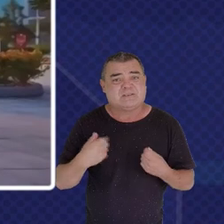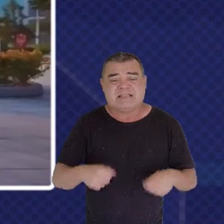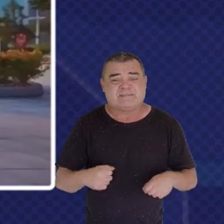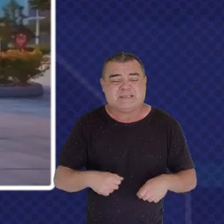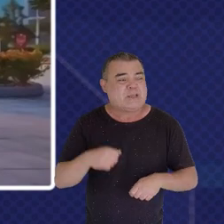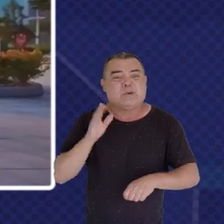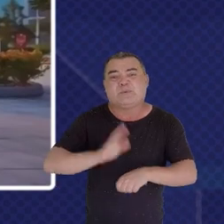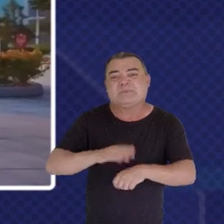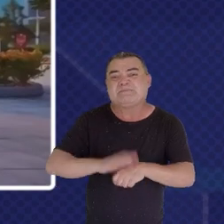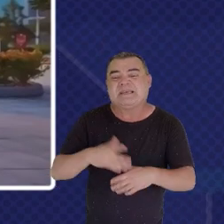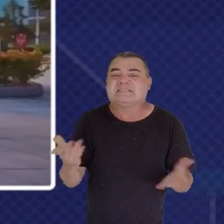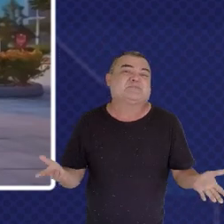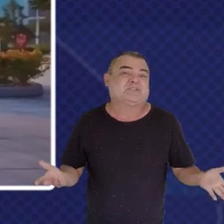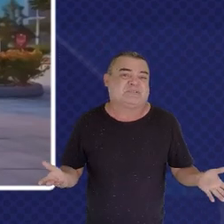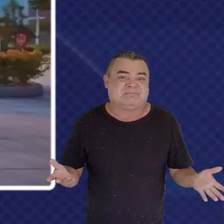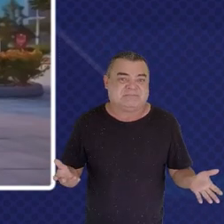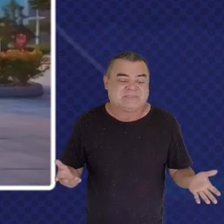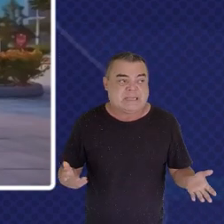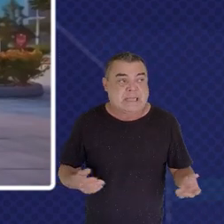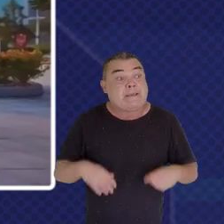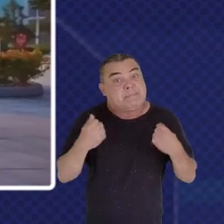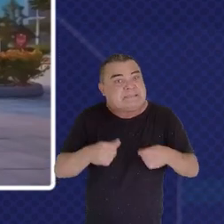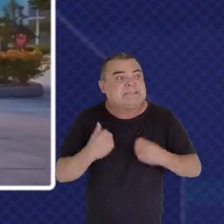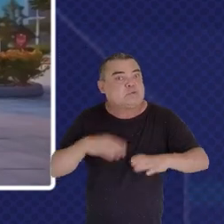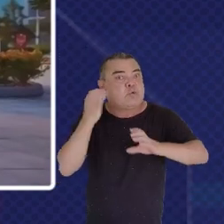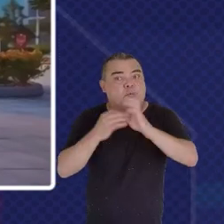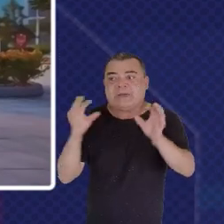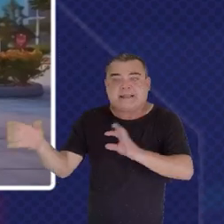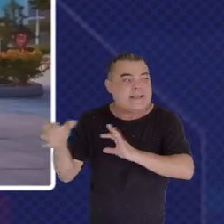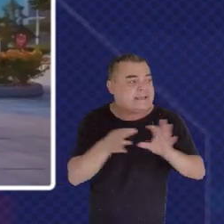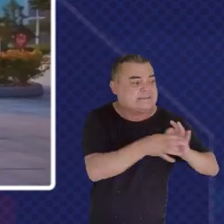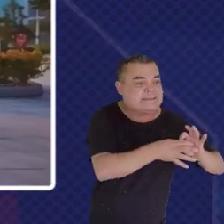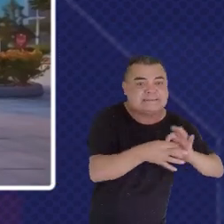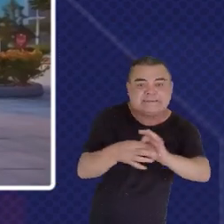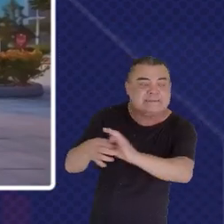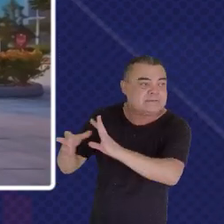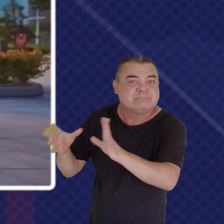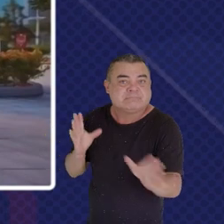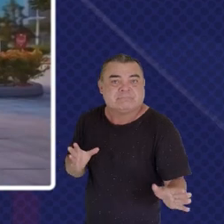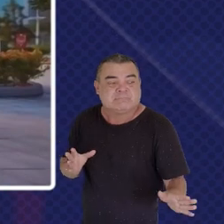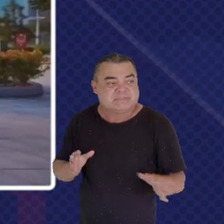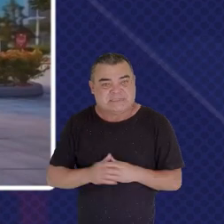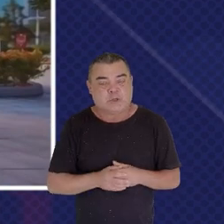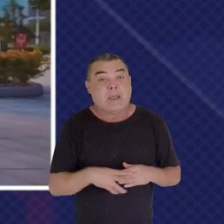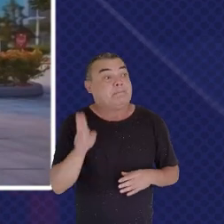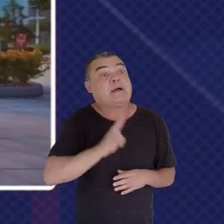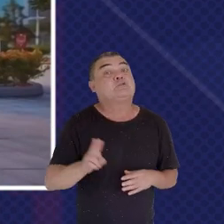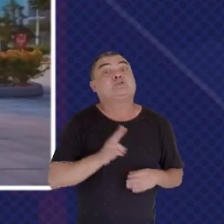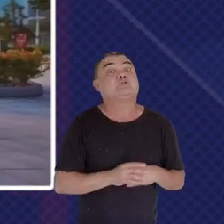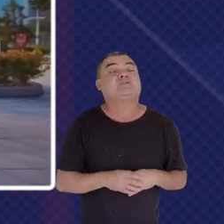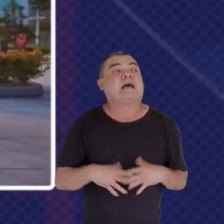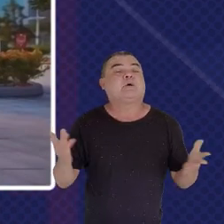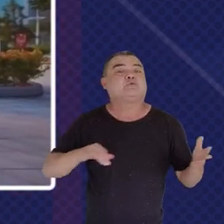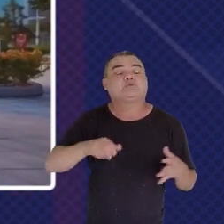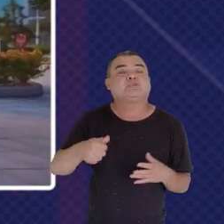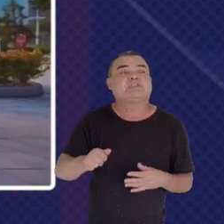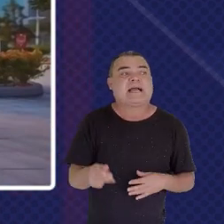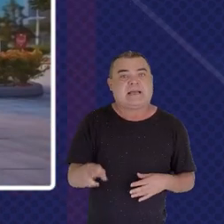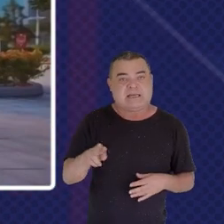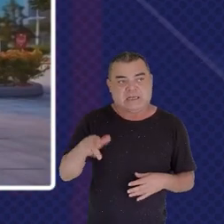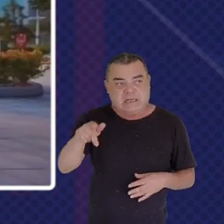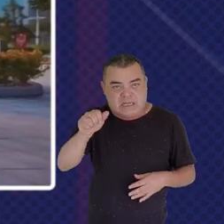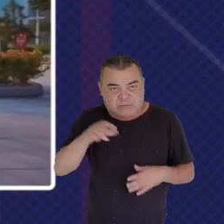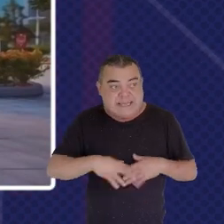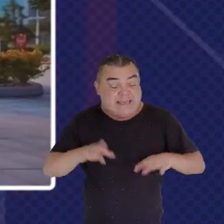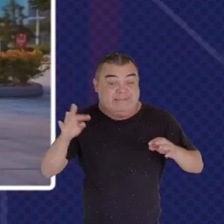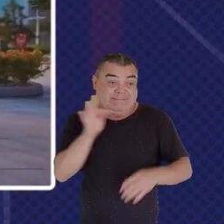talk to each other The systems need to be Interoperable To use the Technological terminology And what does